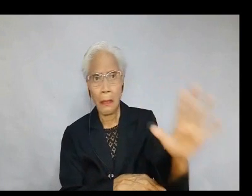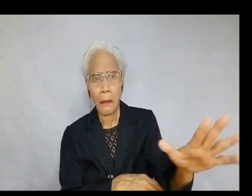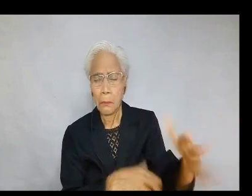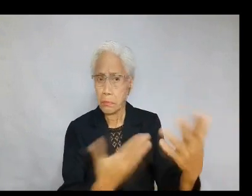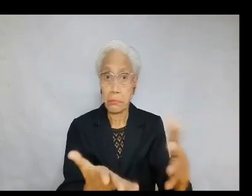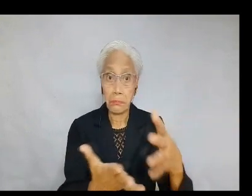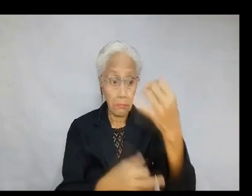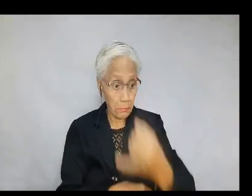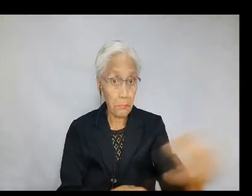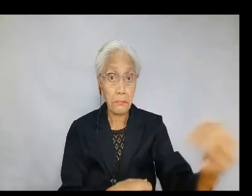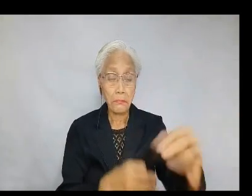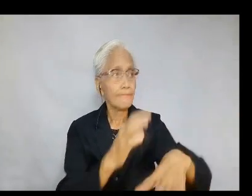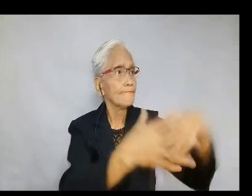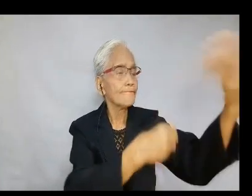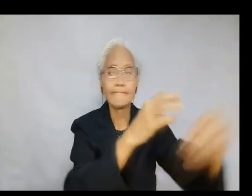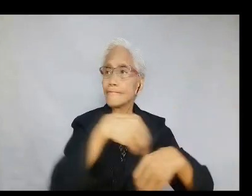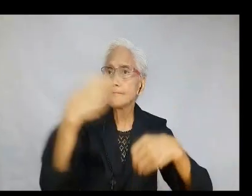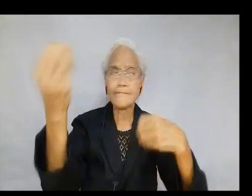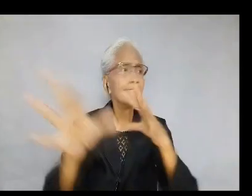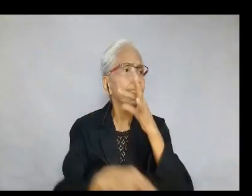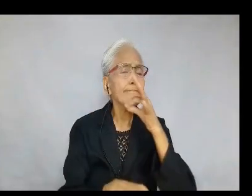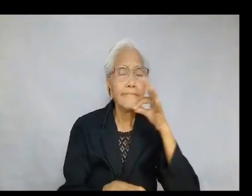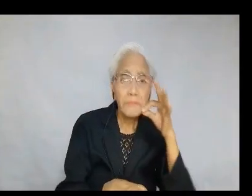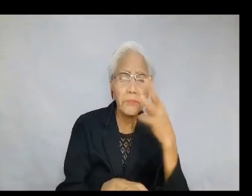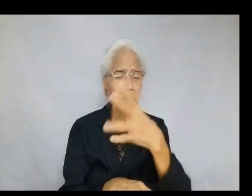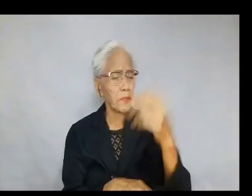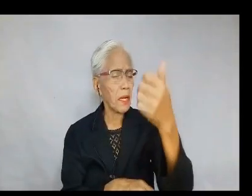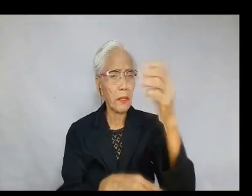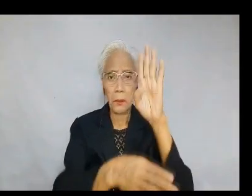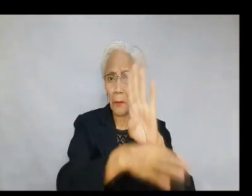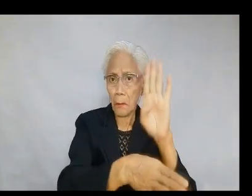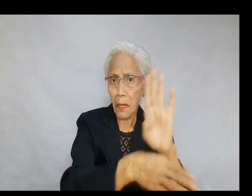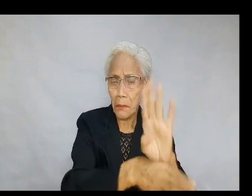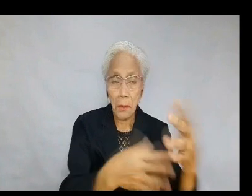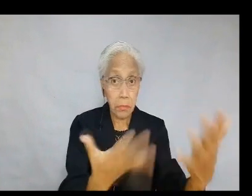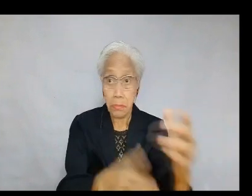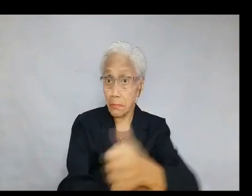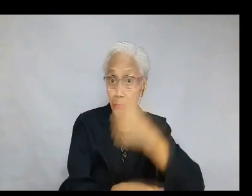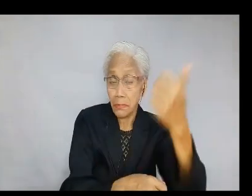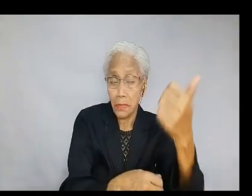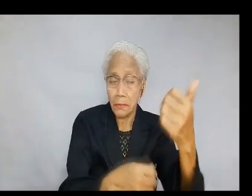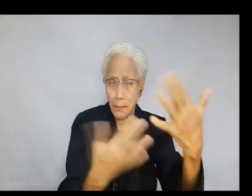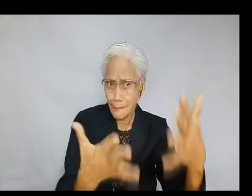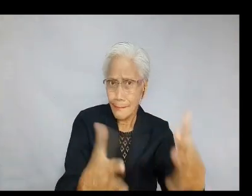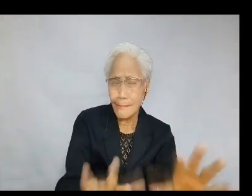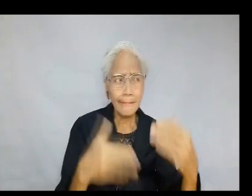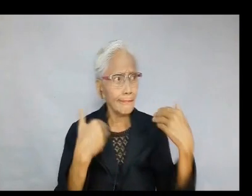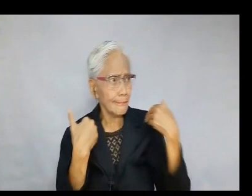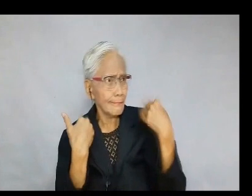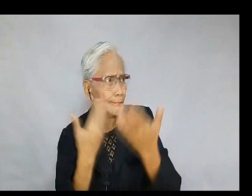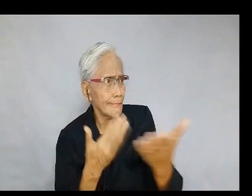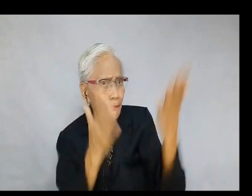away. One to his farm, another to his business. The rest laid hold of his